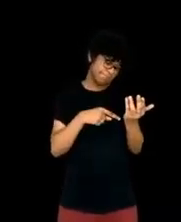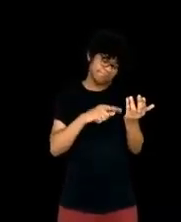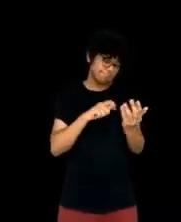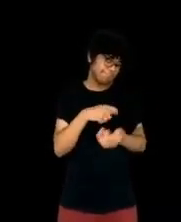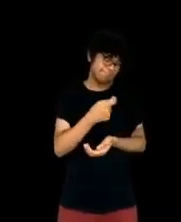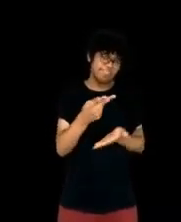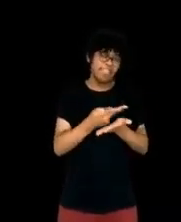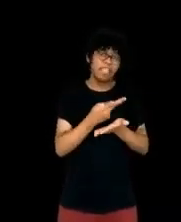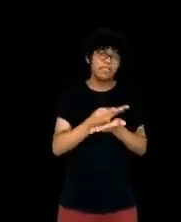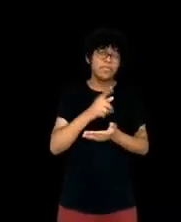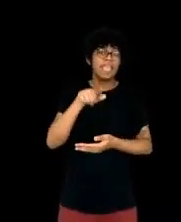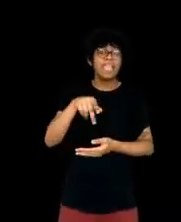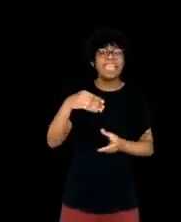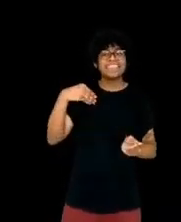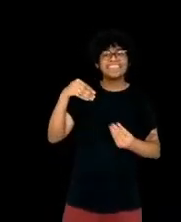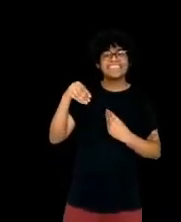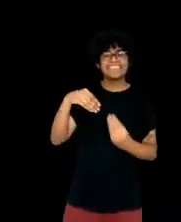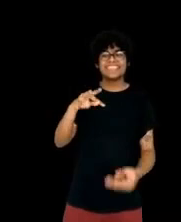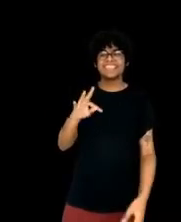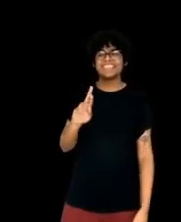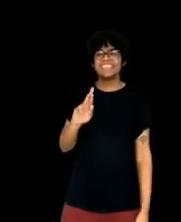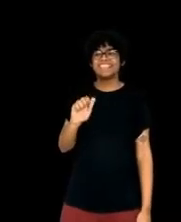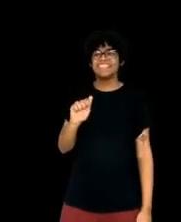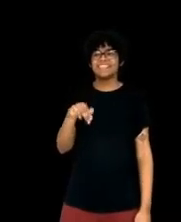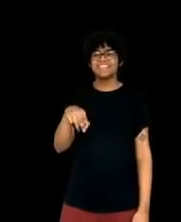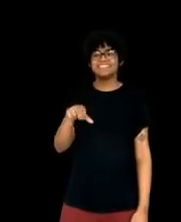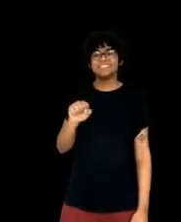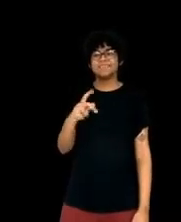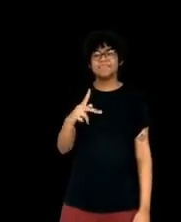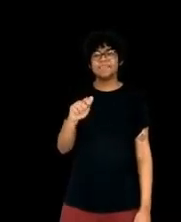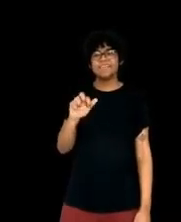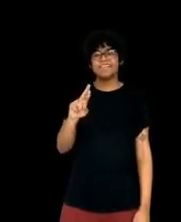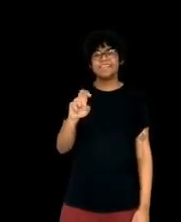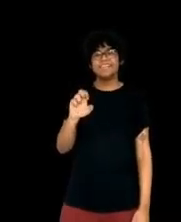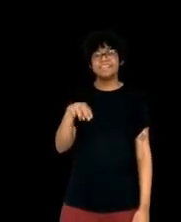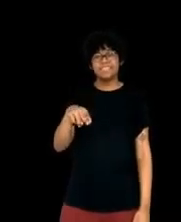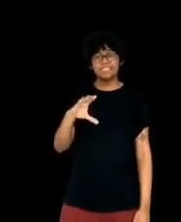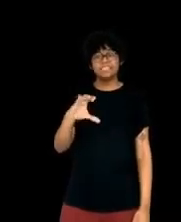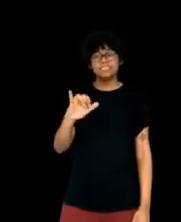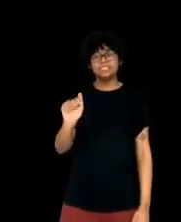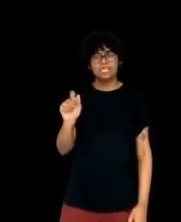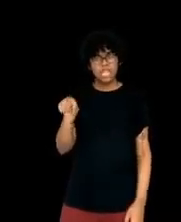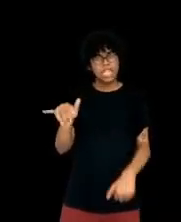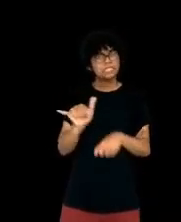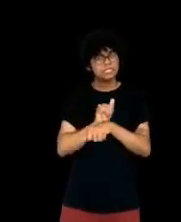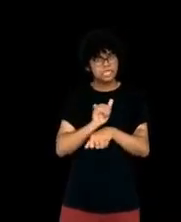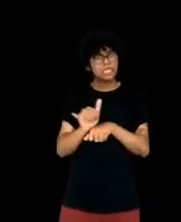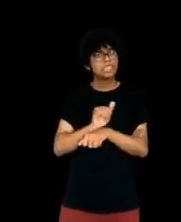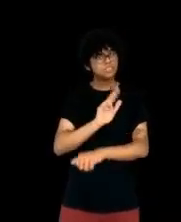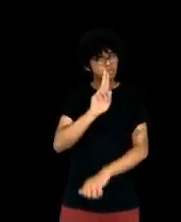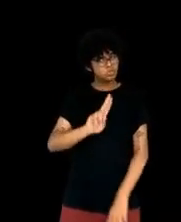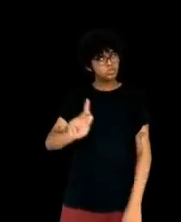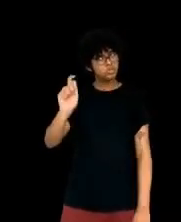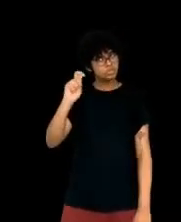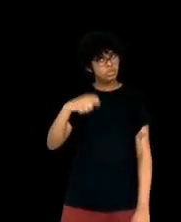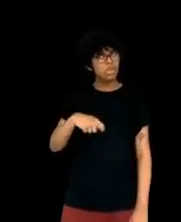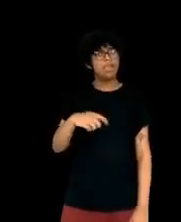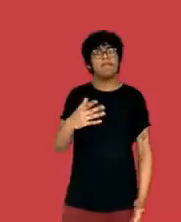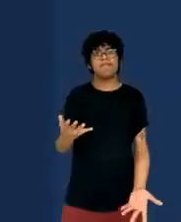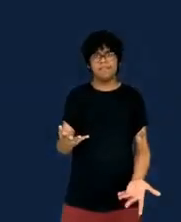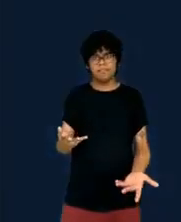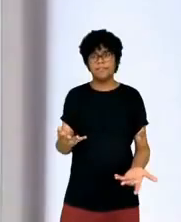build tools that are so useful to you that I end up tempting you into creating a world of much, much greater